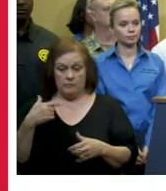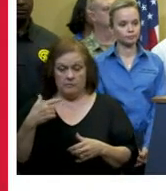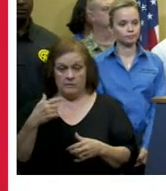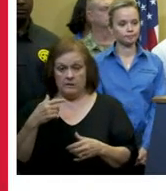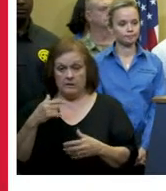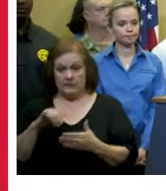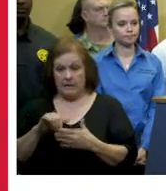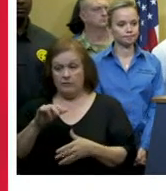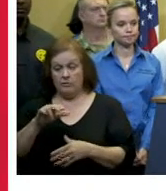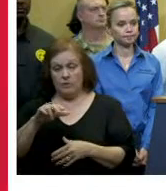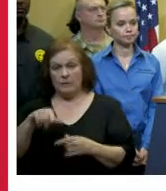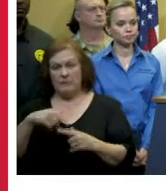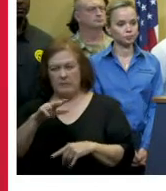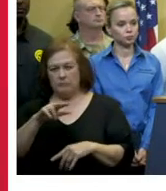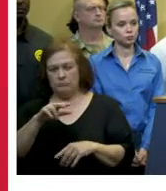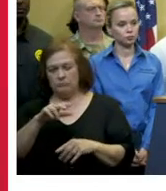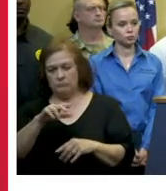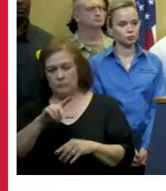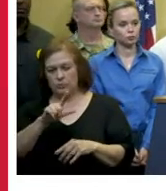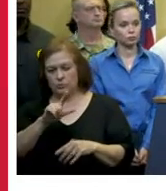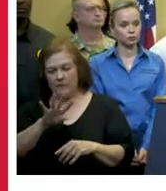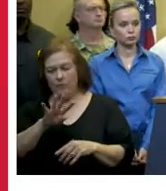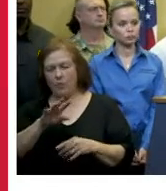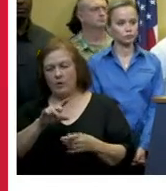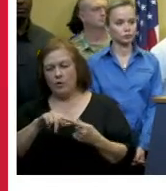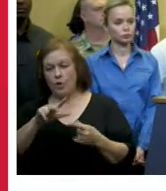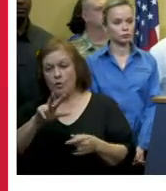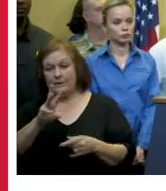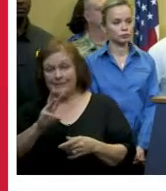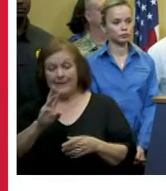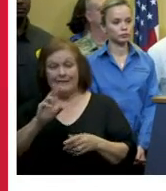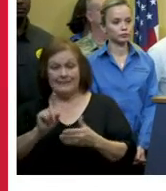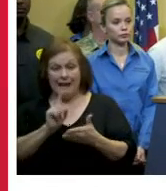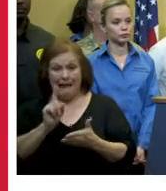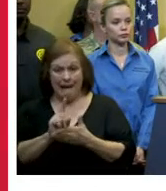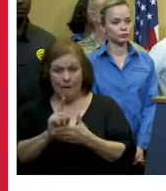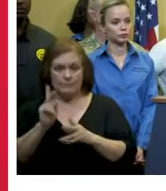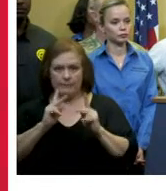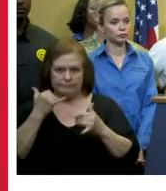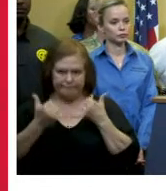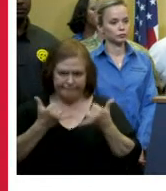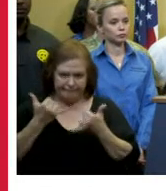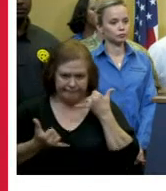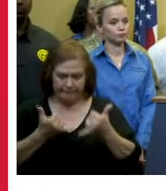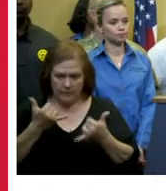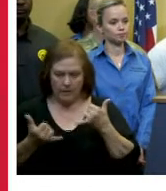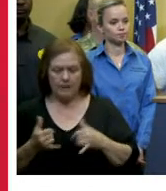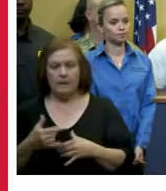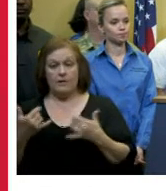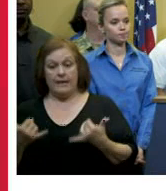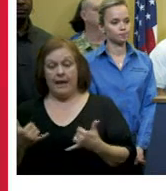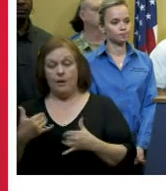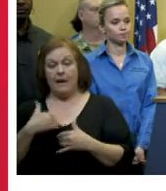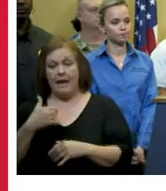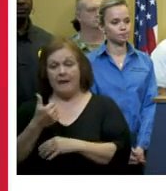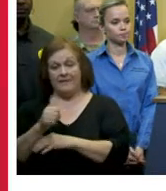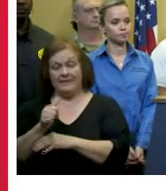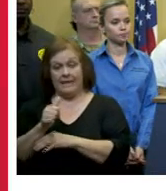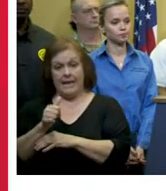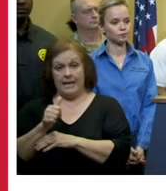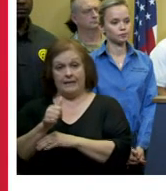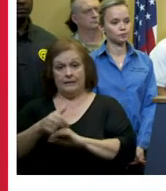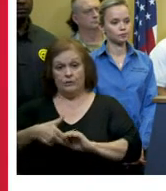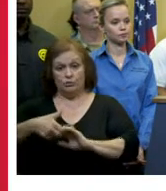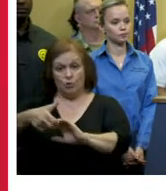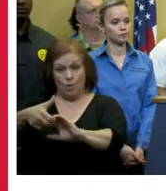related to localized flooding over the last 24 to 36 hours and we're responding to those additionally we have 10 tow trucks in the event we